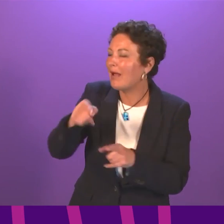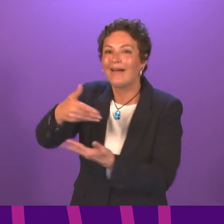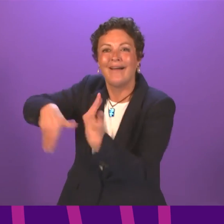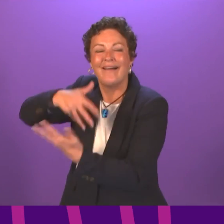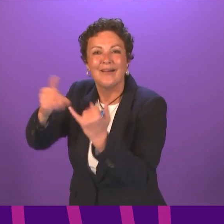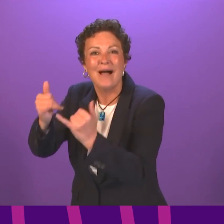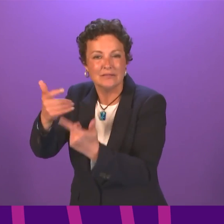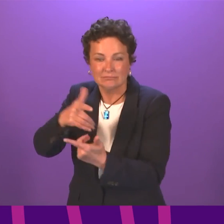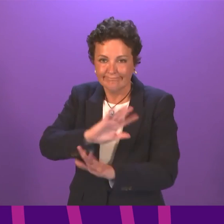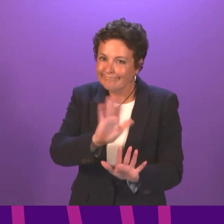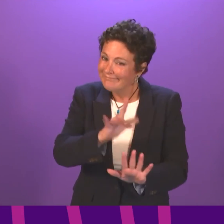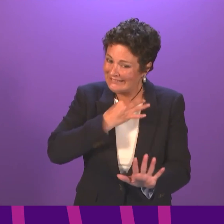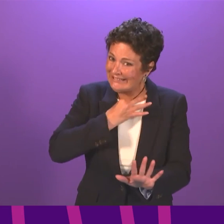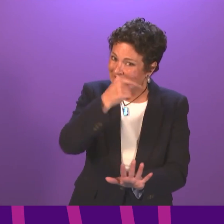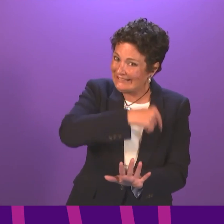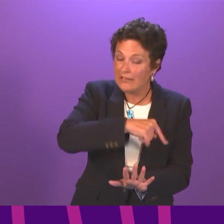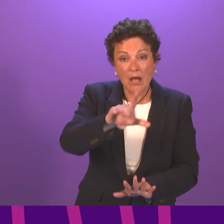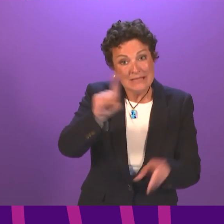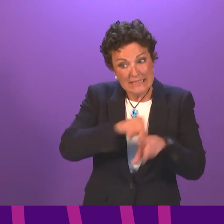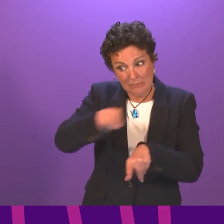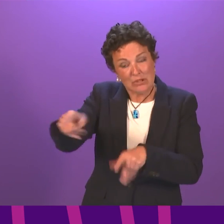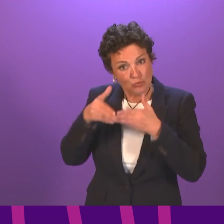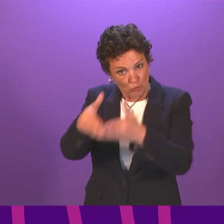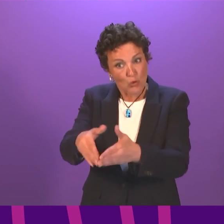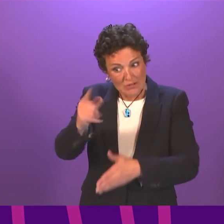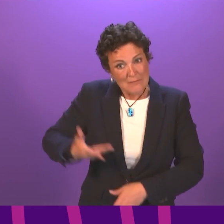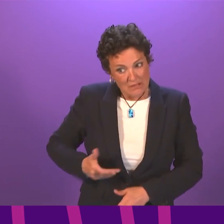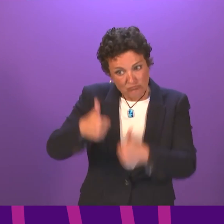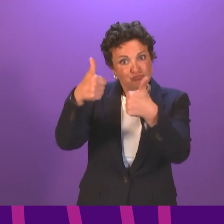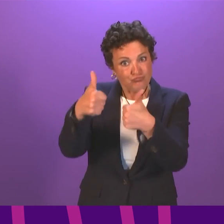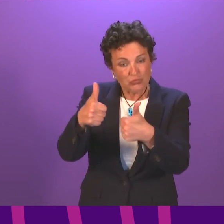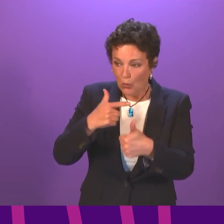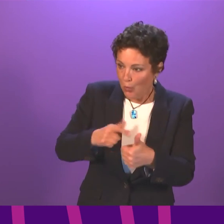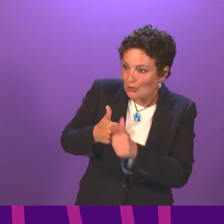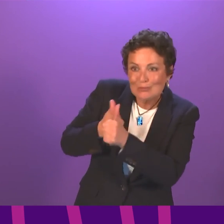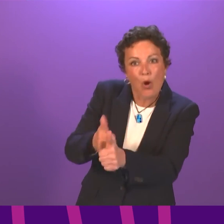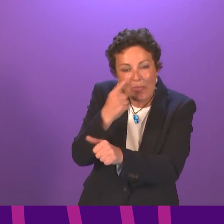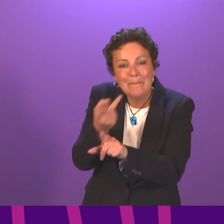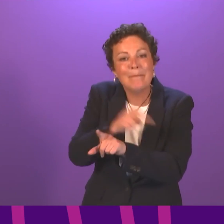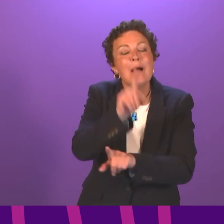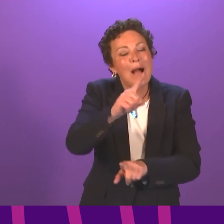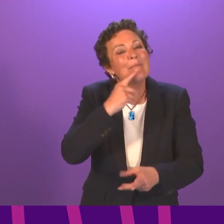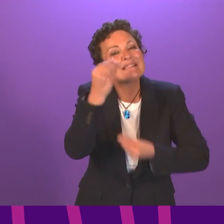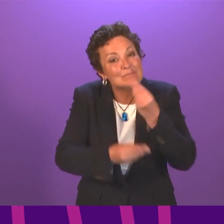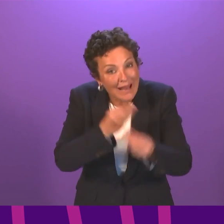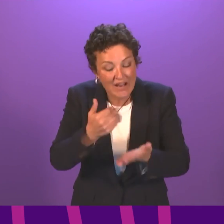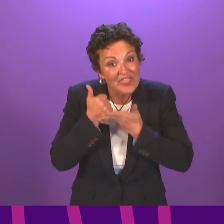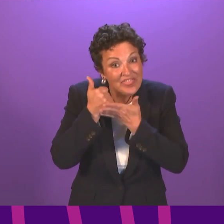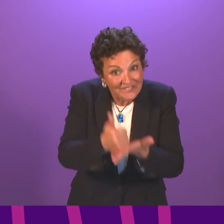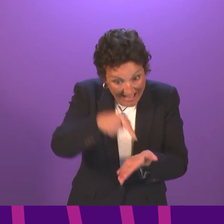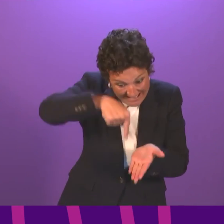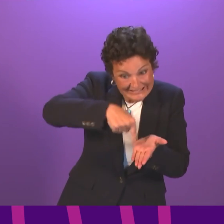our economy we want to support them back to normal as much as possible. I am just giving the explanation of why the advice is that it is still